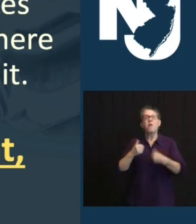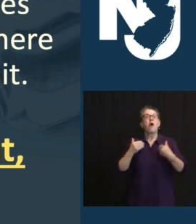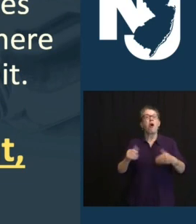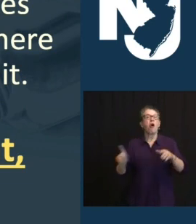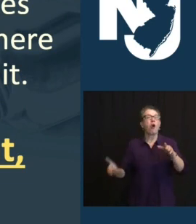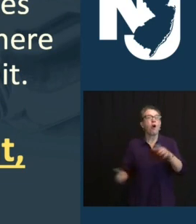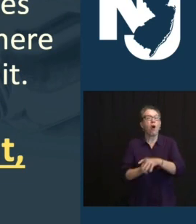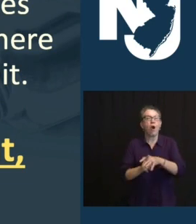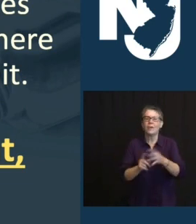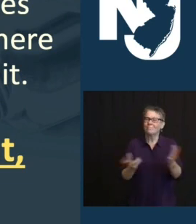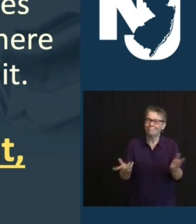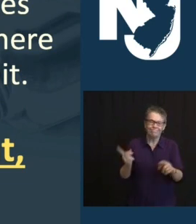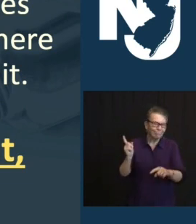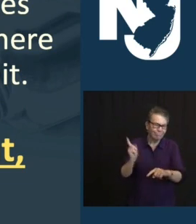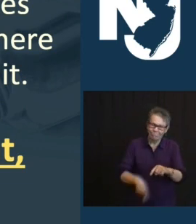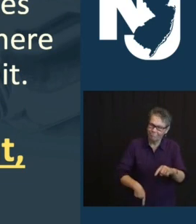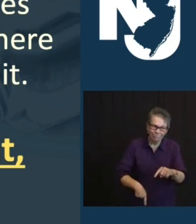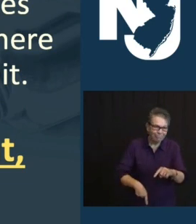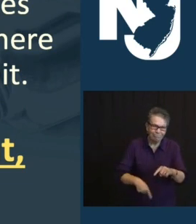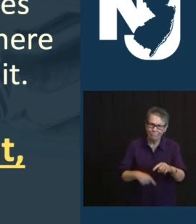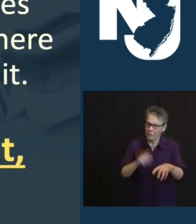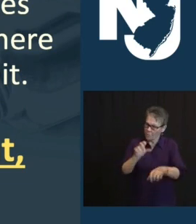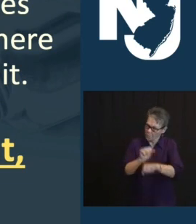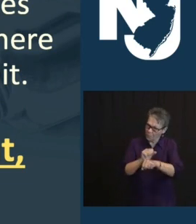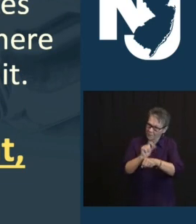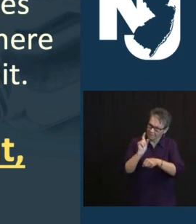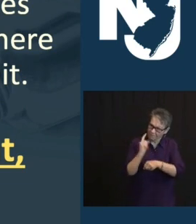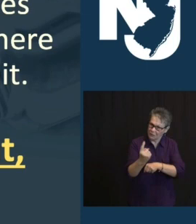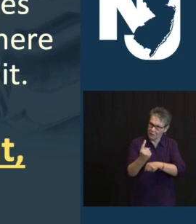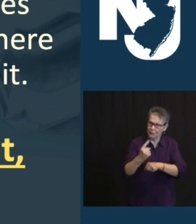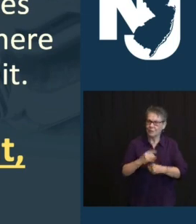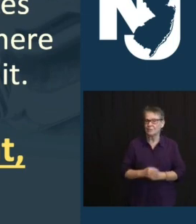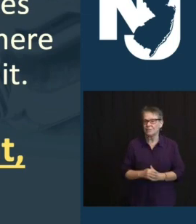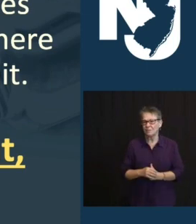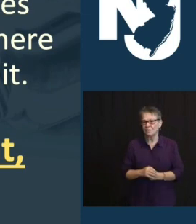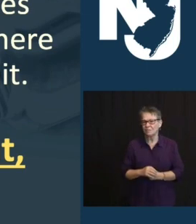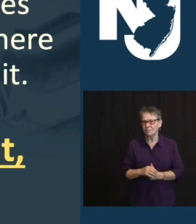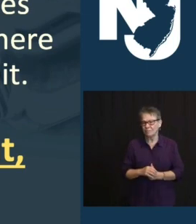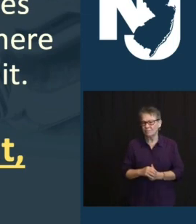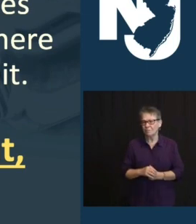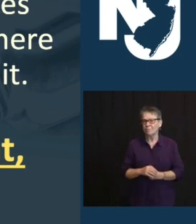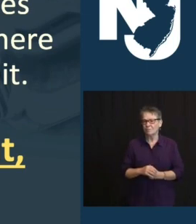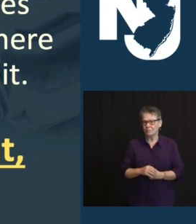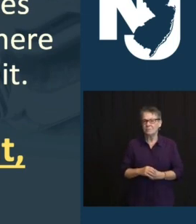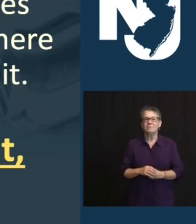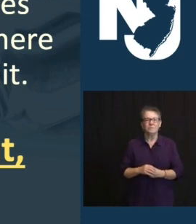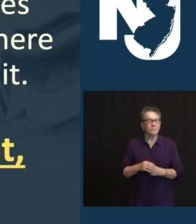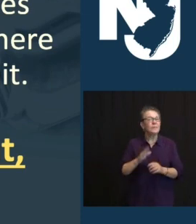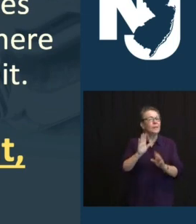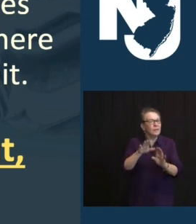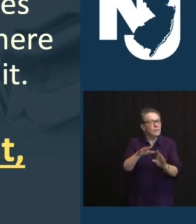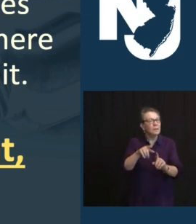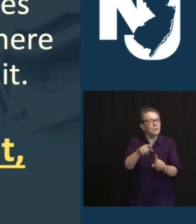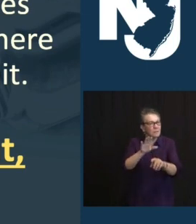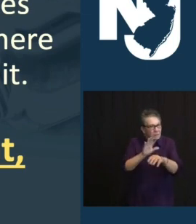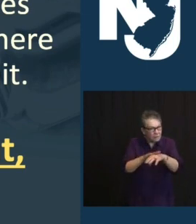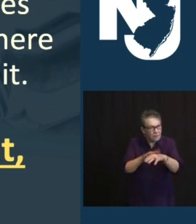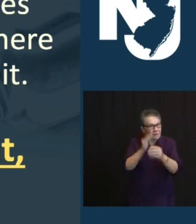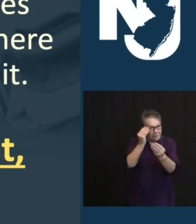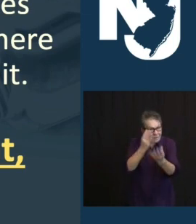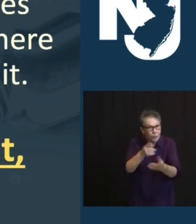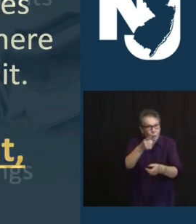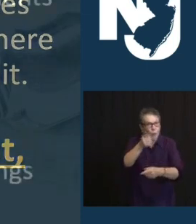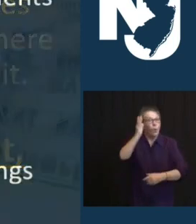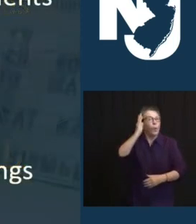YOUR APPOINTMENT. THERE IS NO NEED FOR YOU TO WAIT ONLINE FOR FEAR THAT YOU WON'T GET VACCINATED. YOU WILL. NOW, AS I